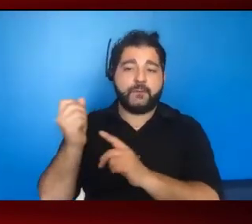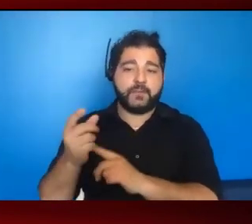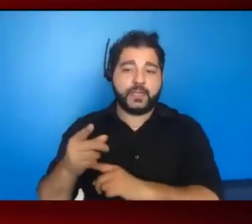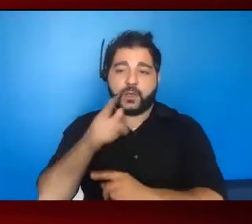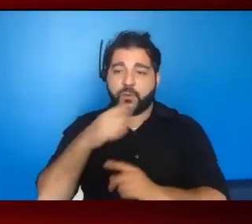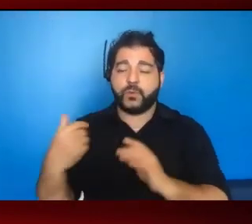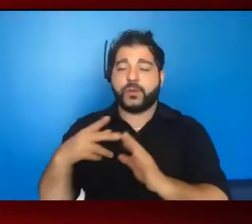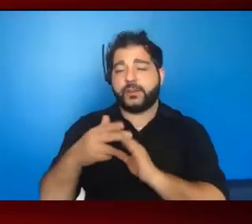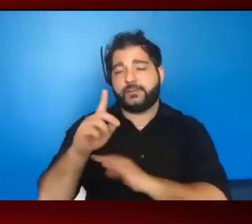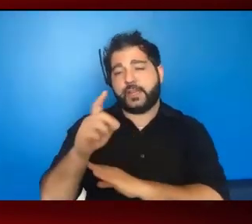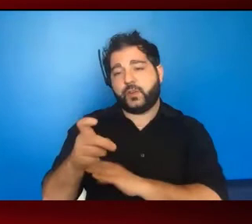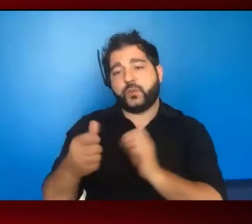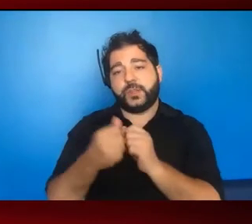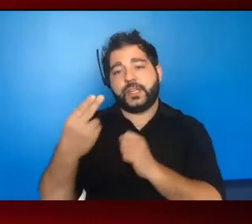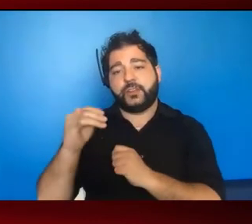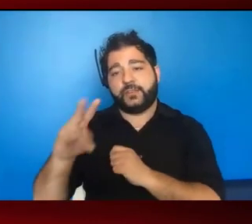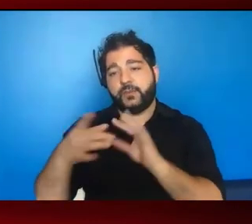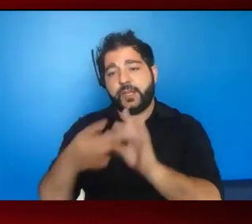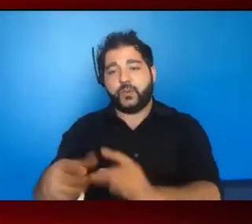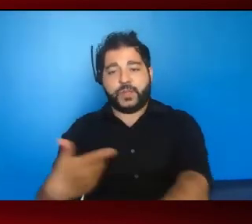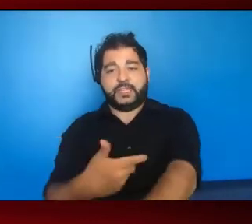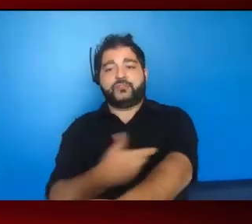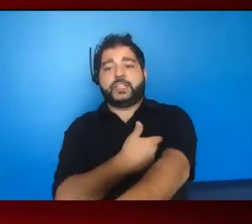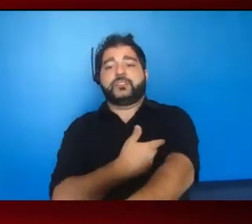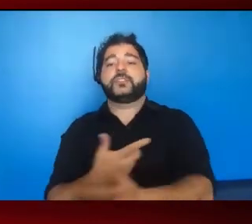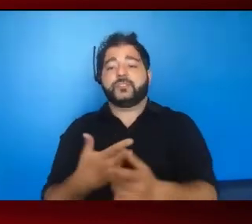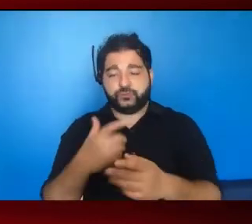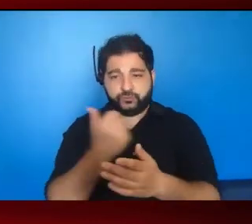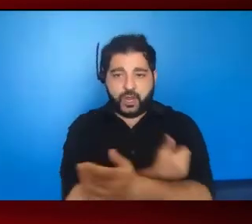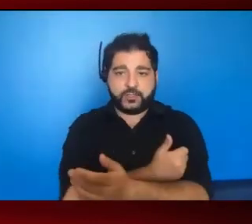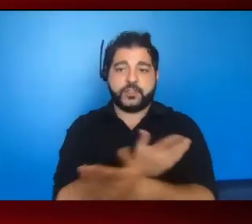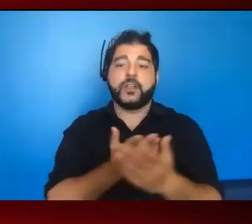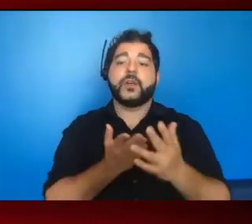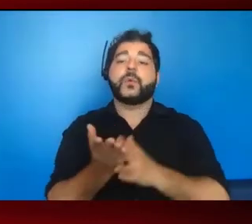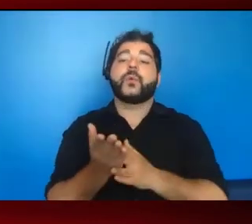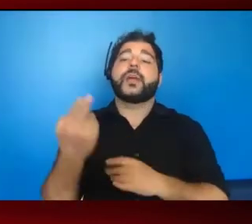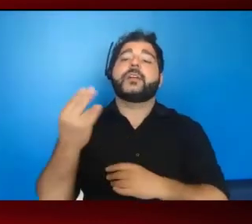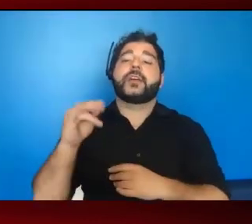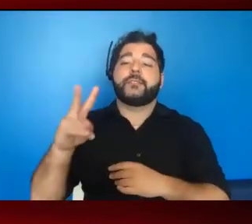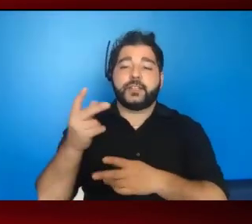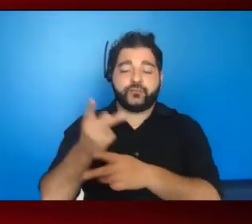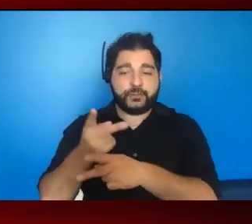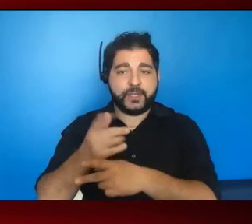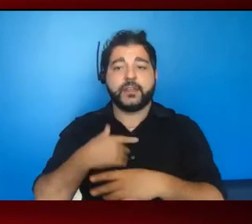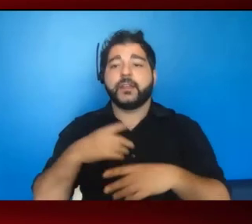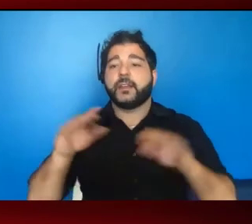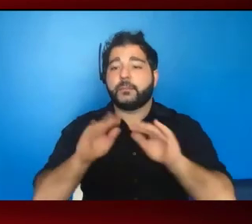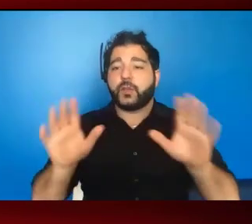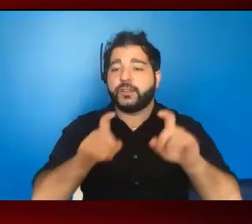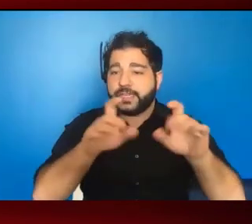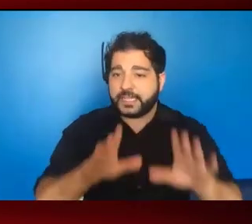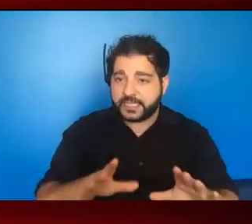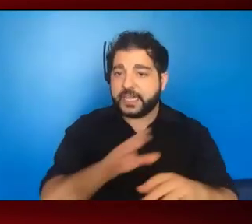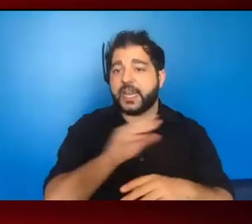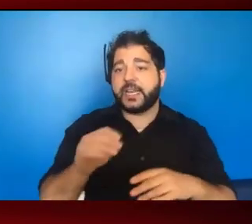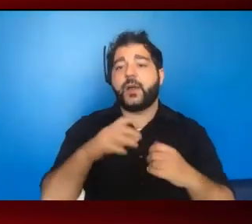with HIV related to injection drugs. Through the miracle of HIV treatment, the miracle of testing, and the miracle